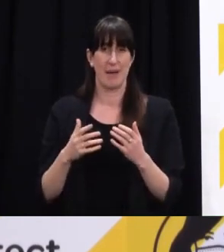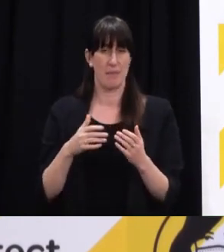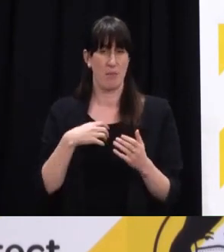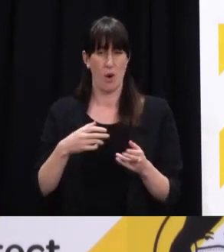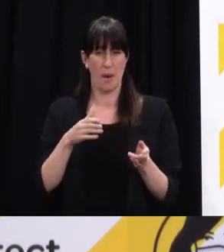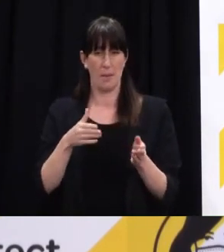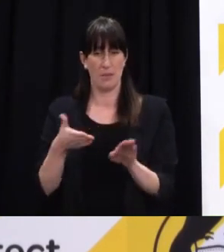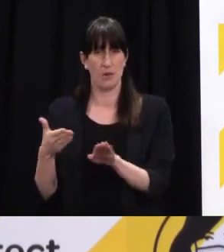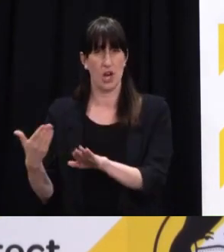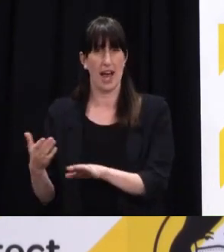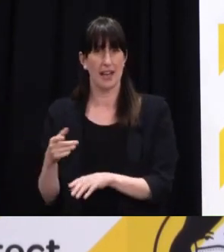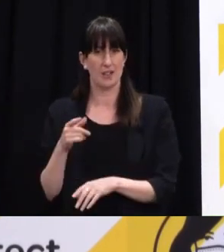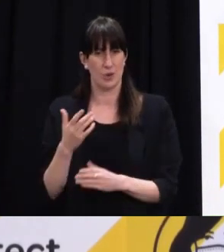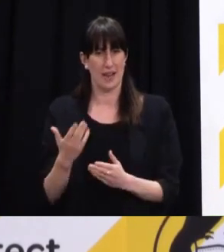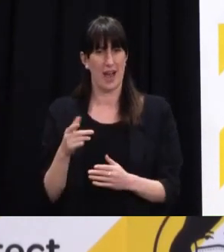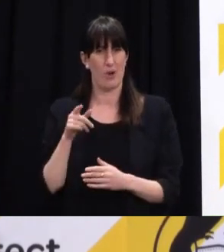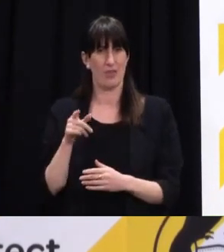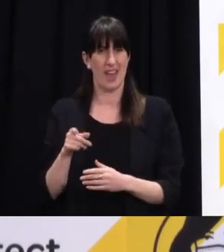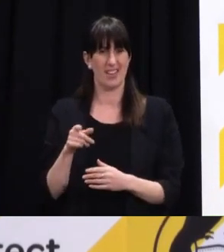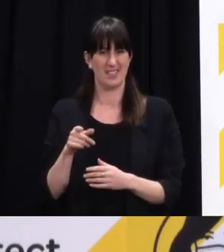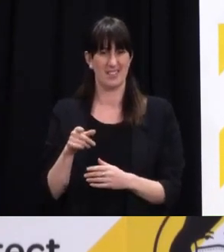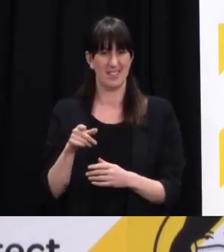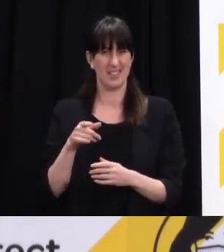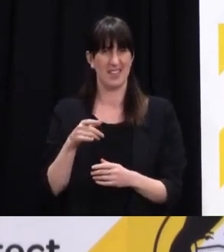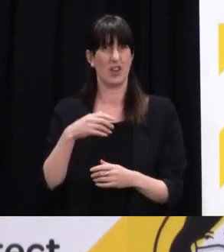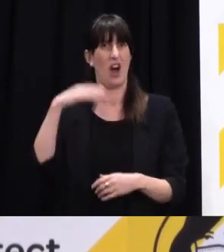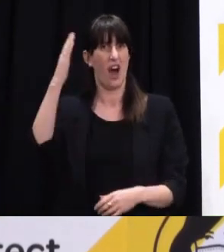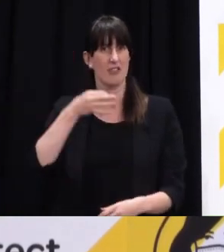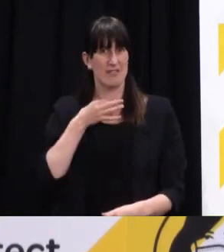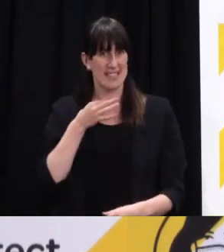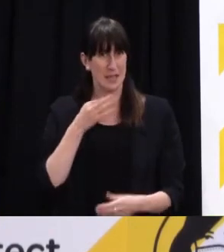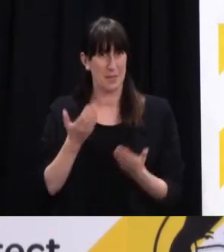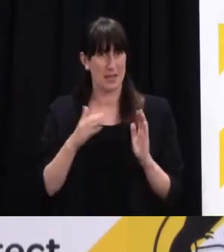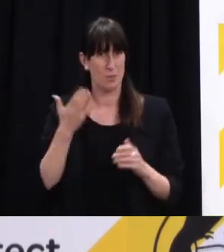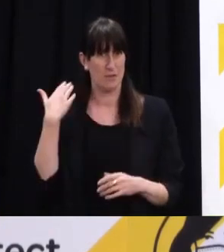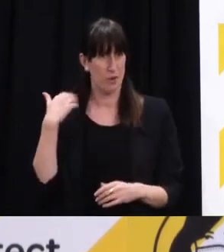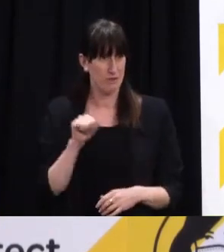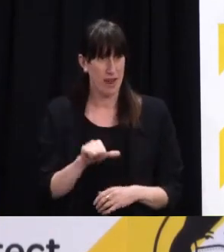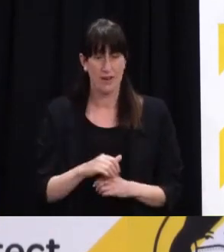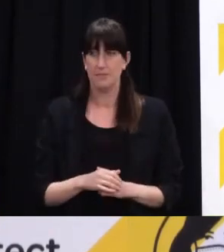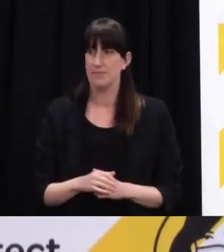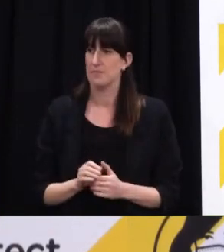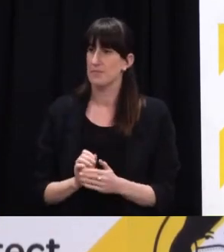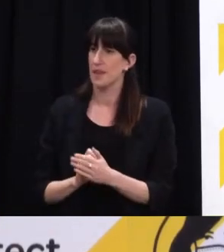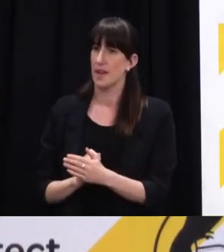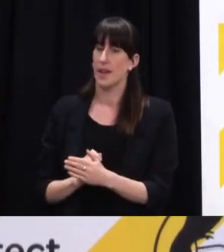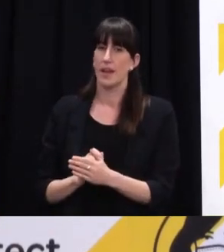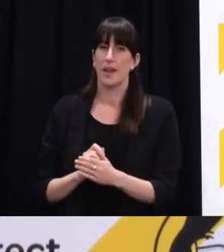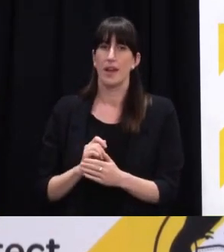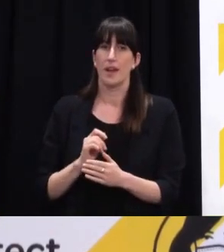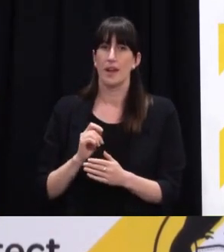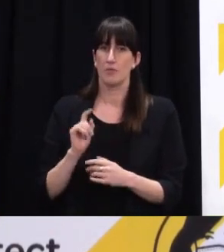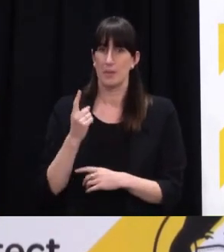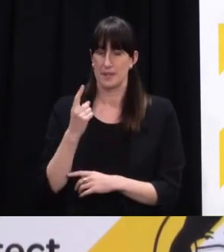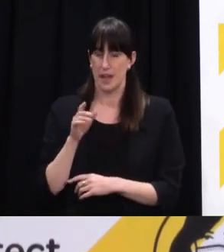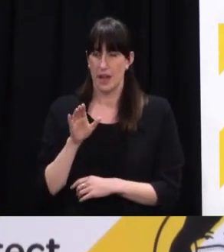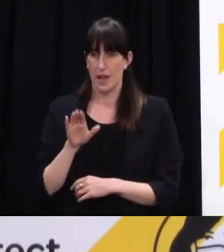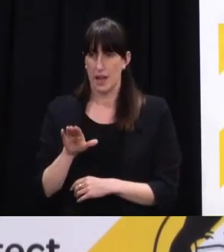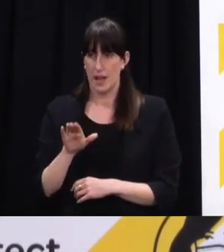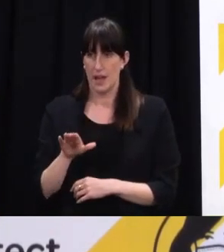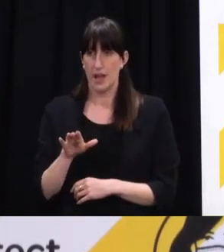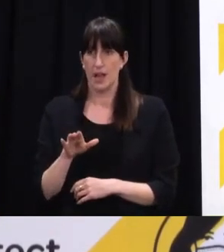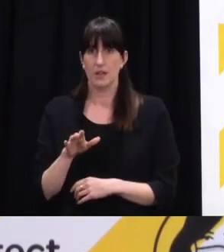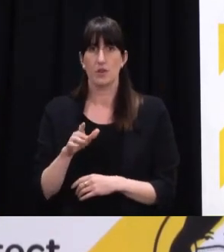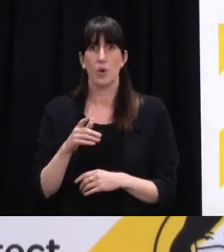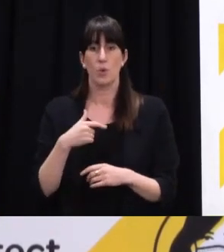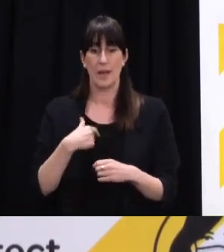now? Oh, can I just jump in firstly and then come to Dr. Moonfield? We don't seem to be acknowledging the fact that when we made the decision around pre